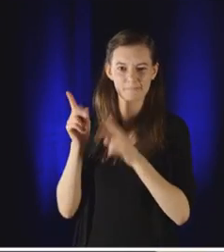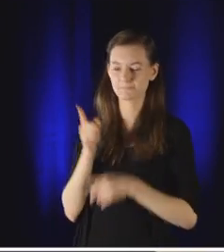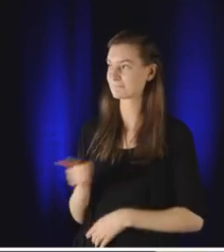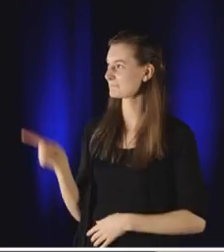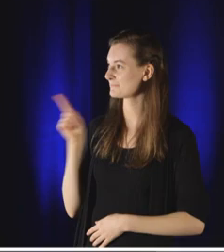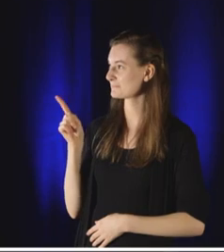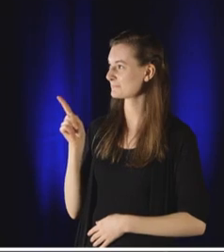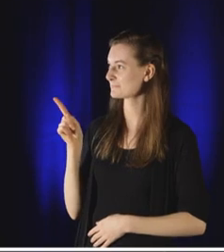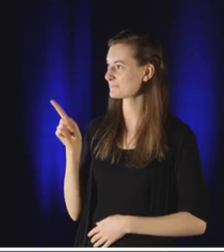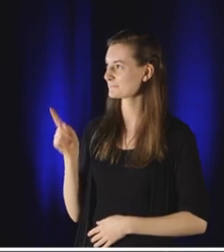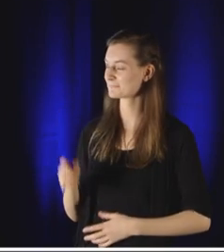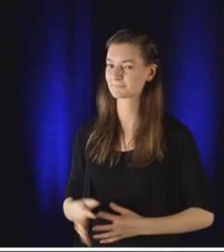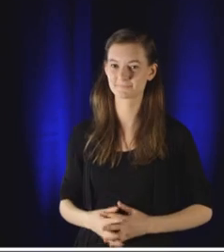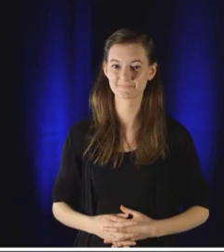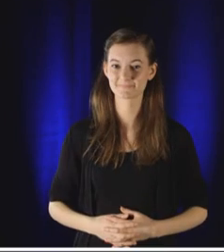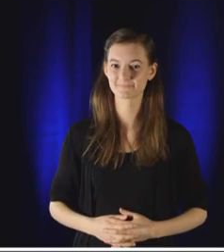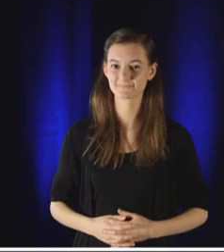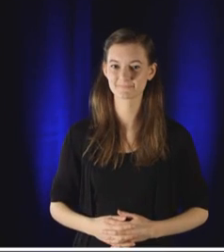gone viral.